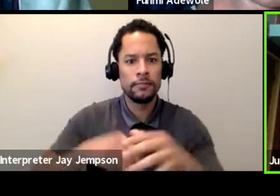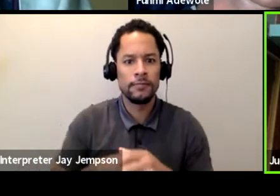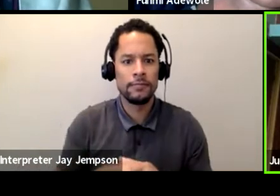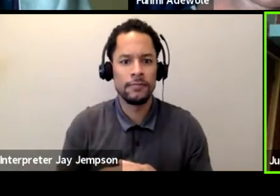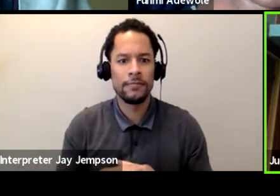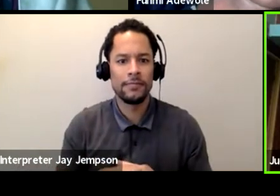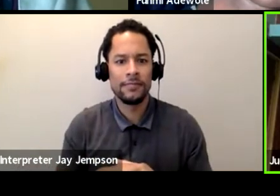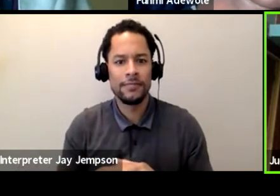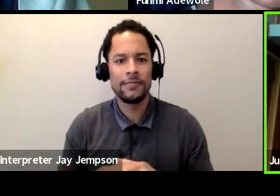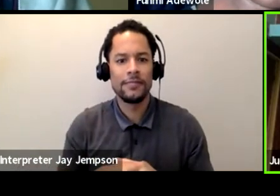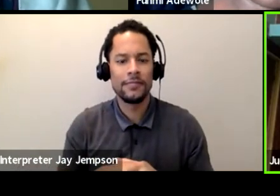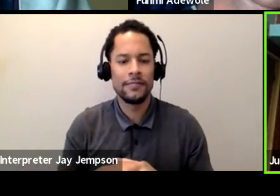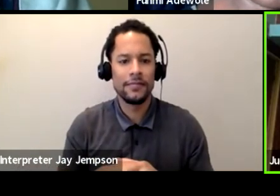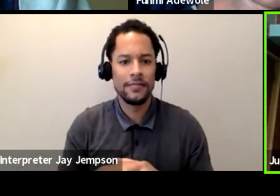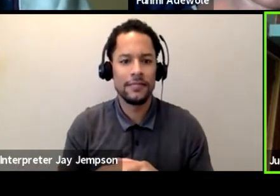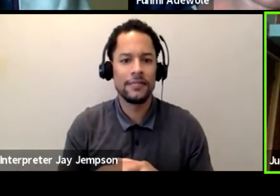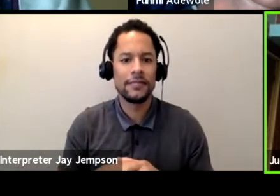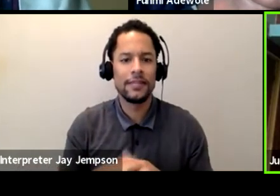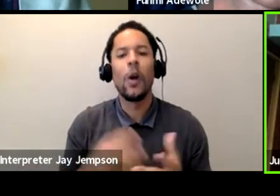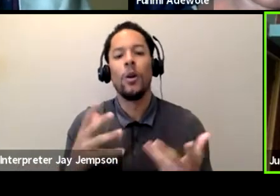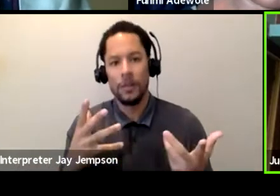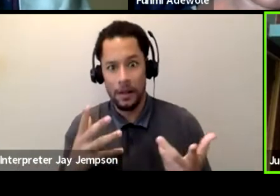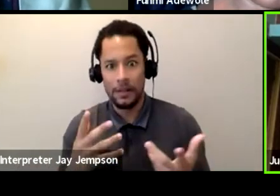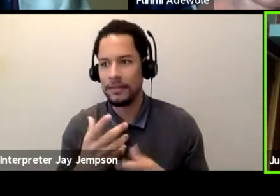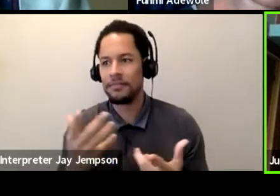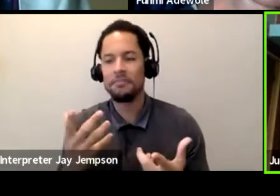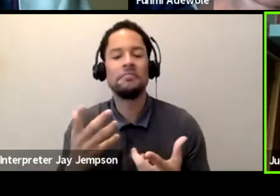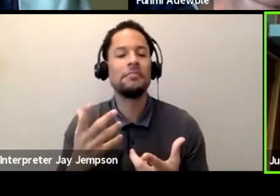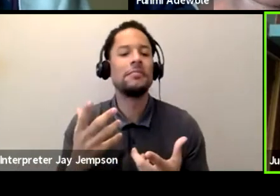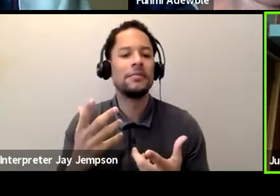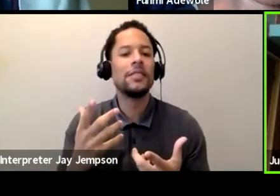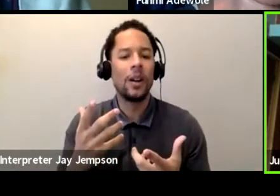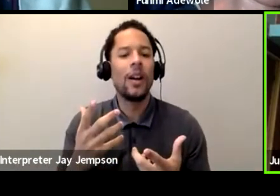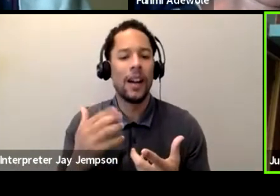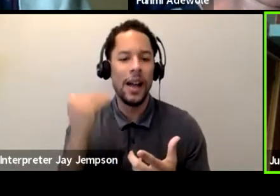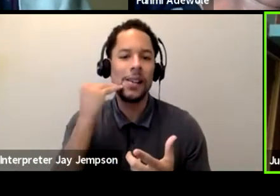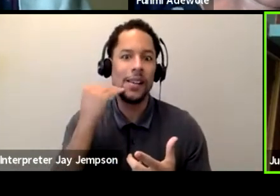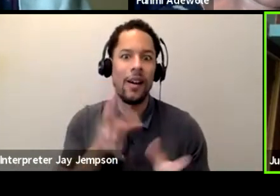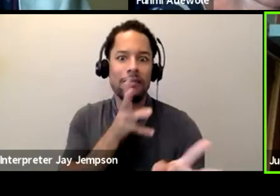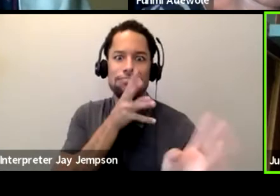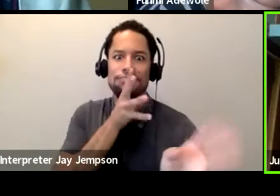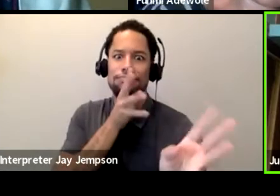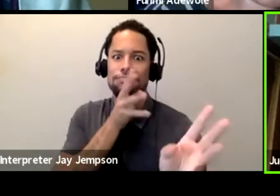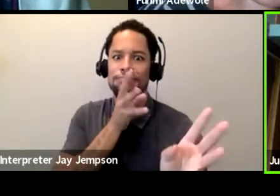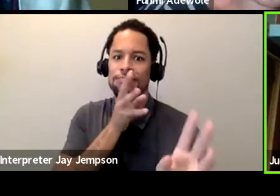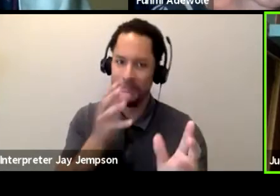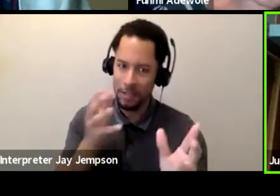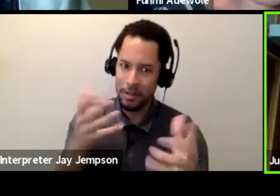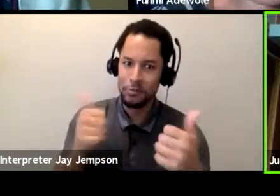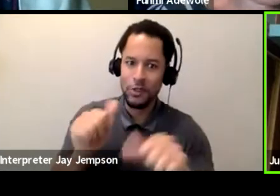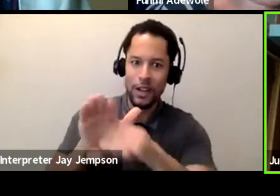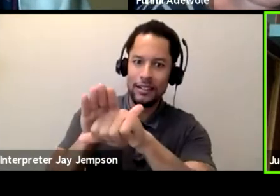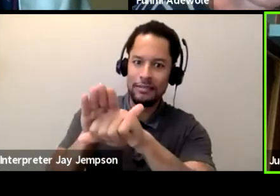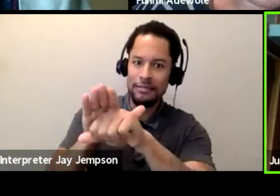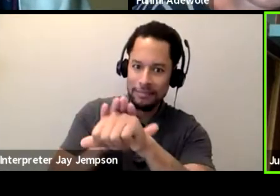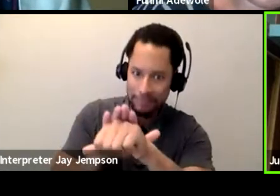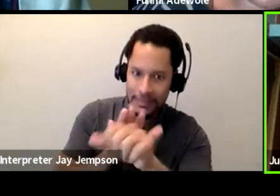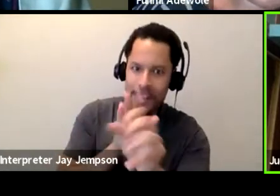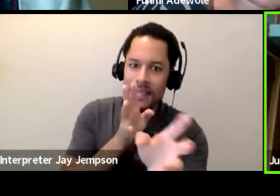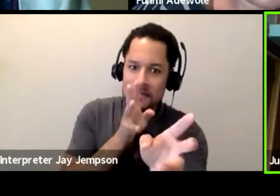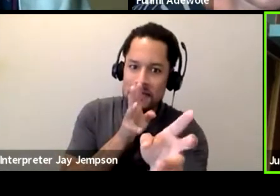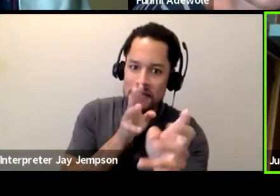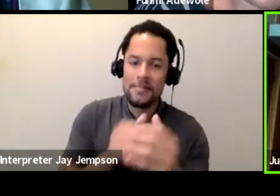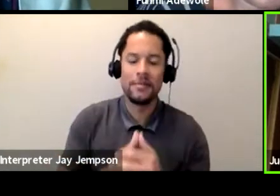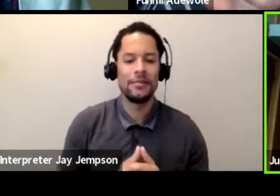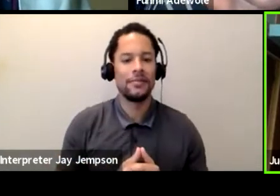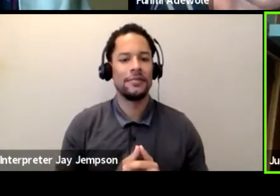that was a note you guys gave, so I'm speaking slower now. So that, so that, you know, there's a connection with the audience and